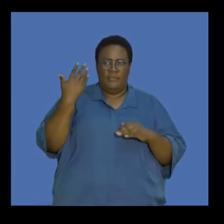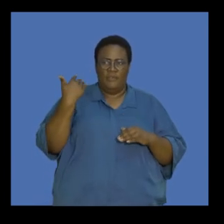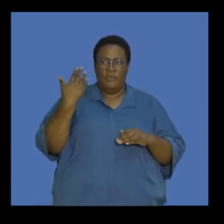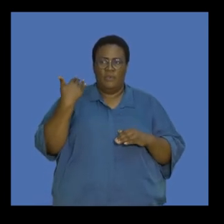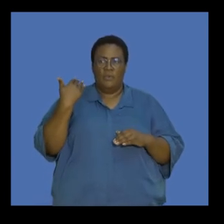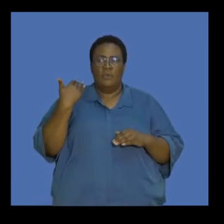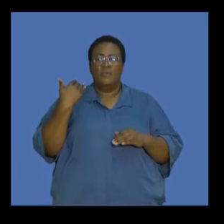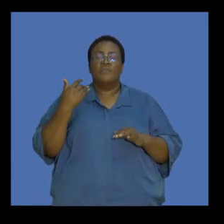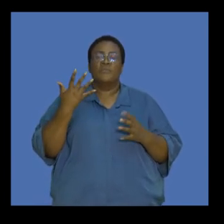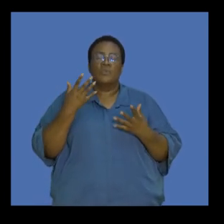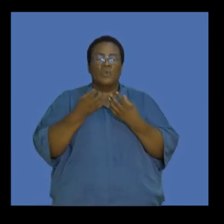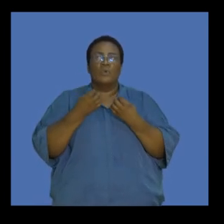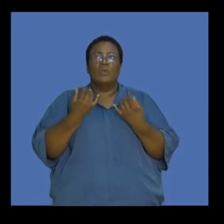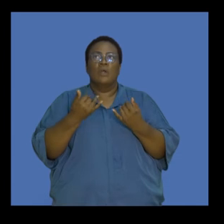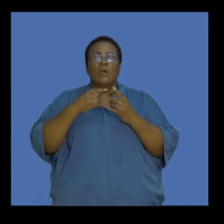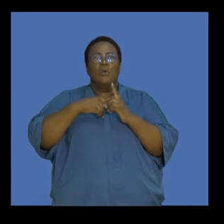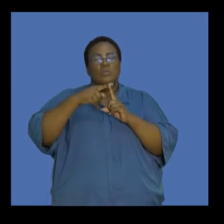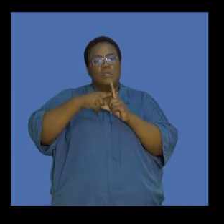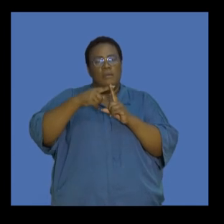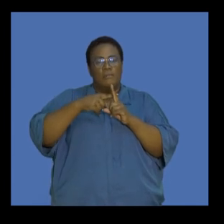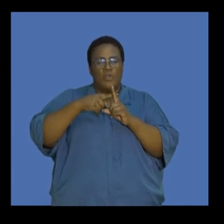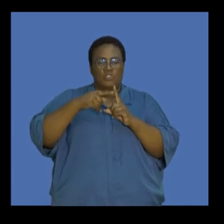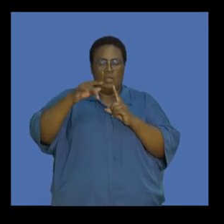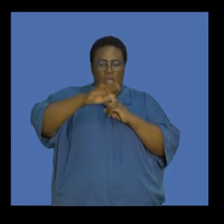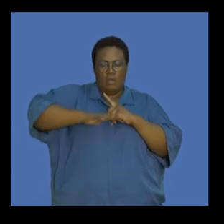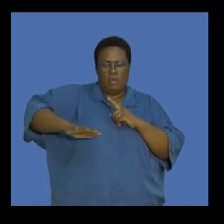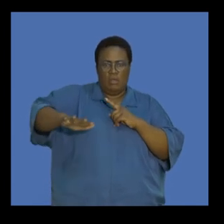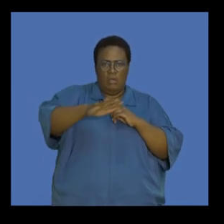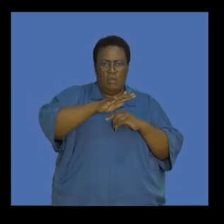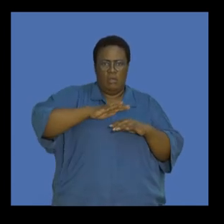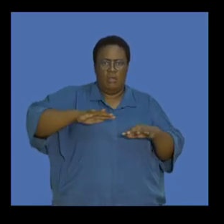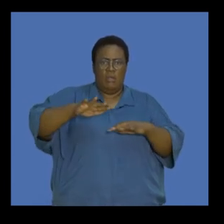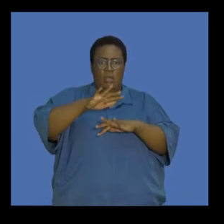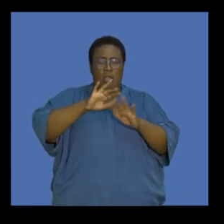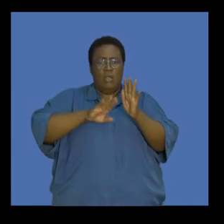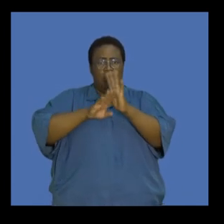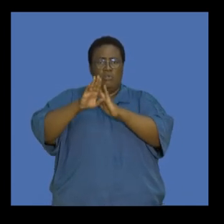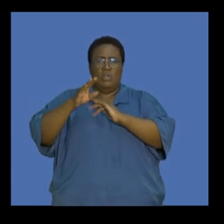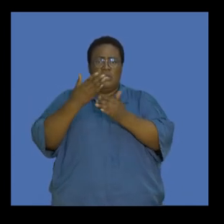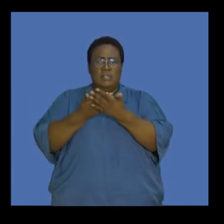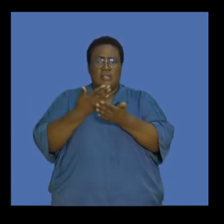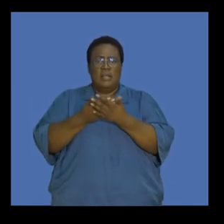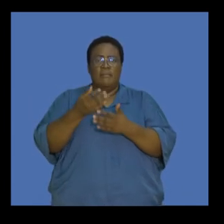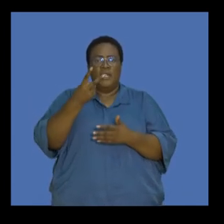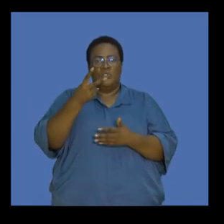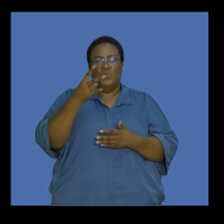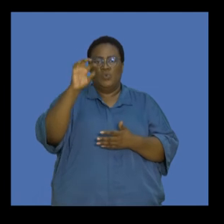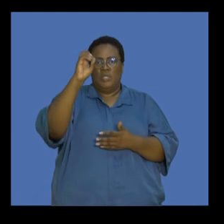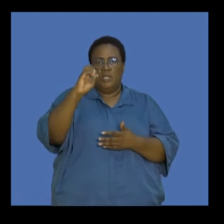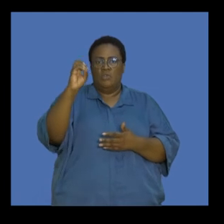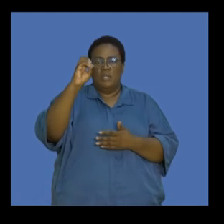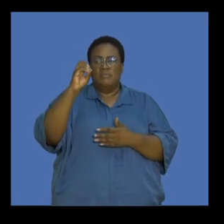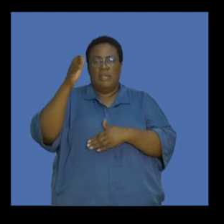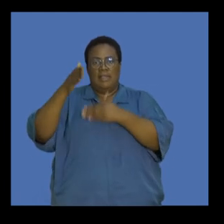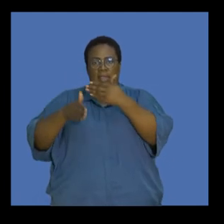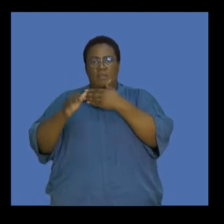that have been projected, the average surface temperature could increase by 2 to 6 degrees